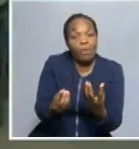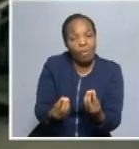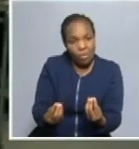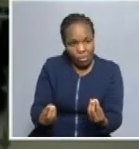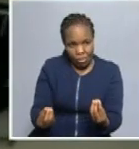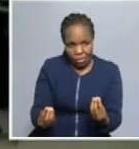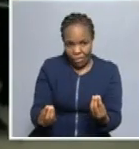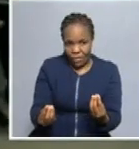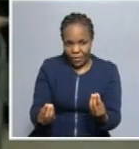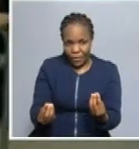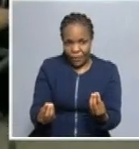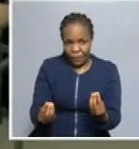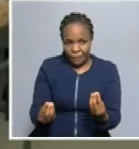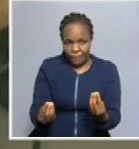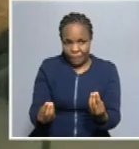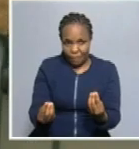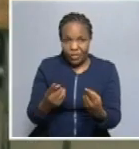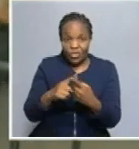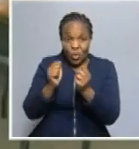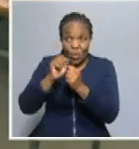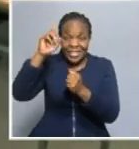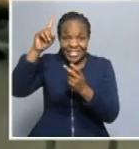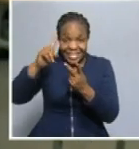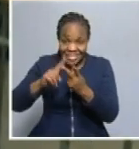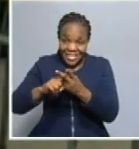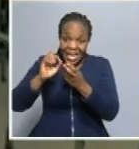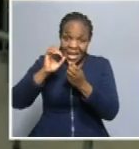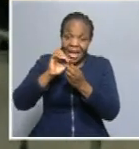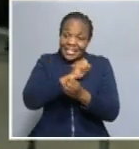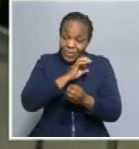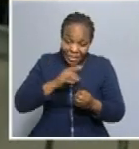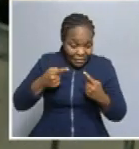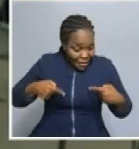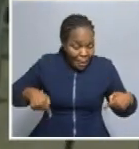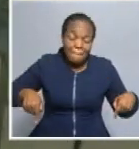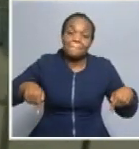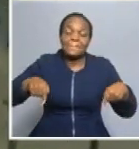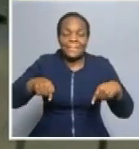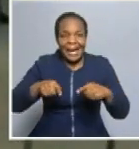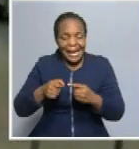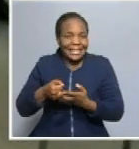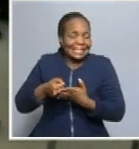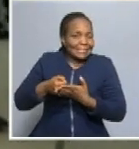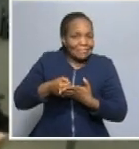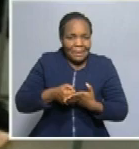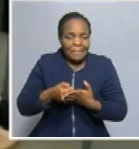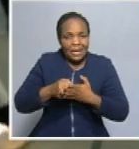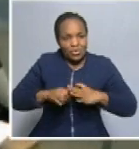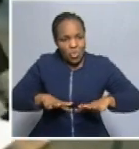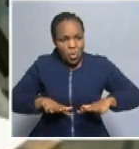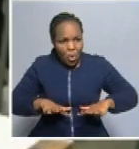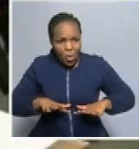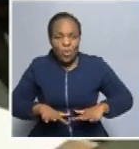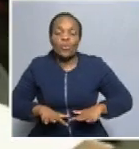emotions, not just amongst the teachers and their colleagues and co-workers trying to cope with what is going on, but also how this is